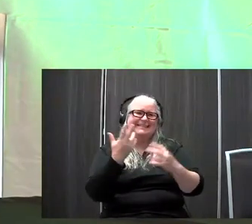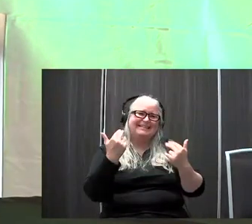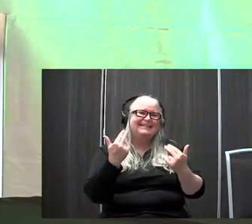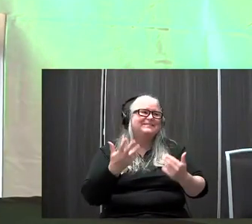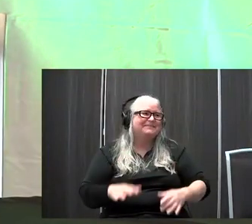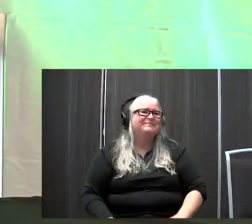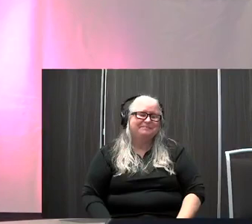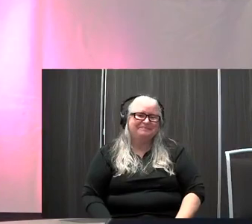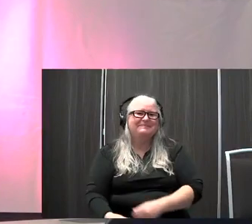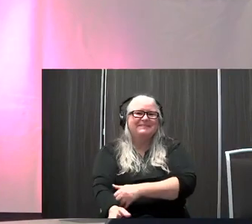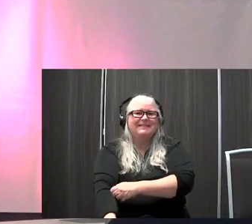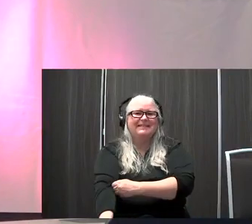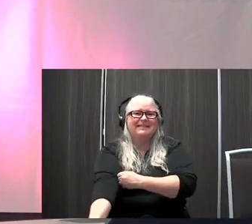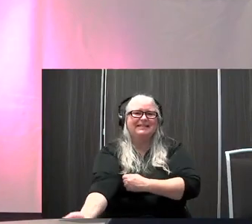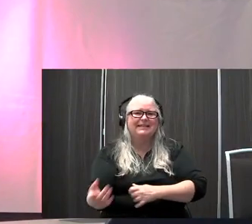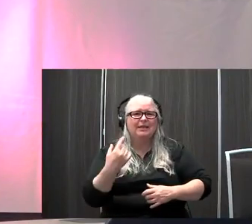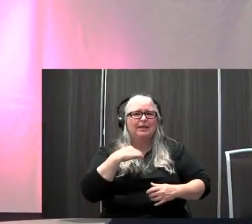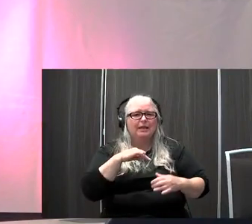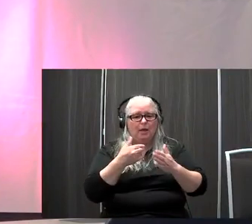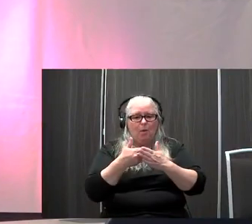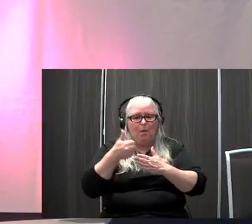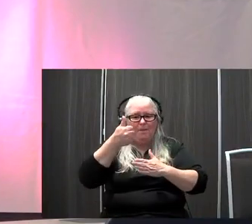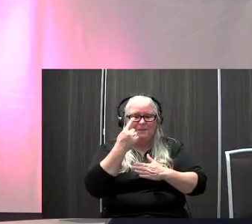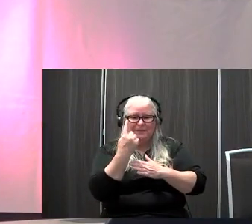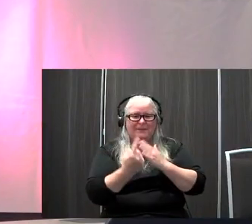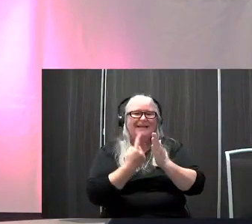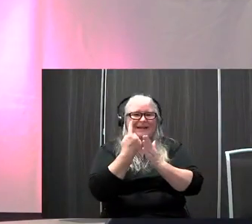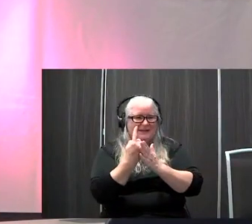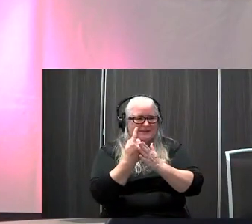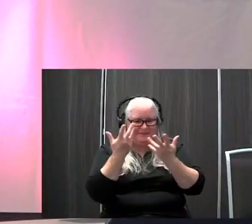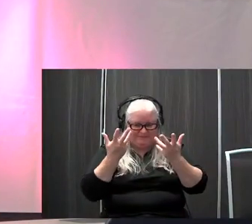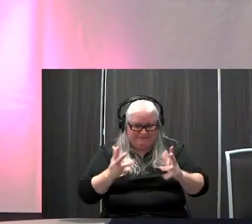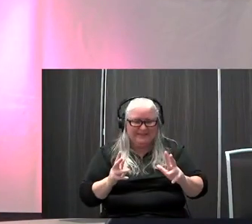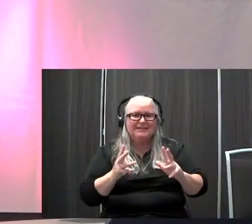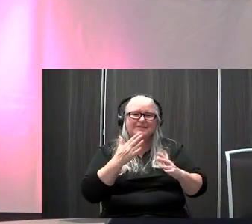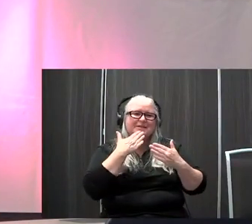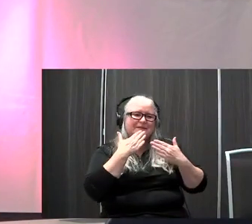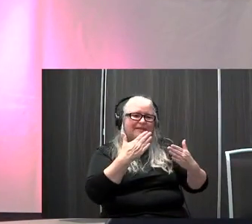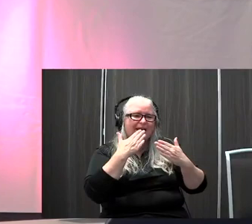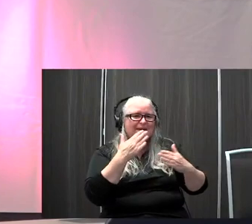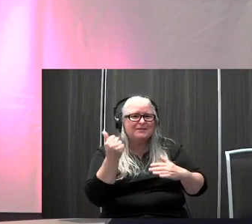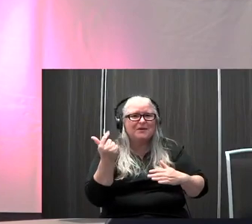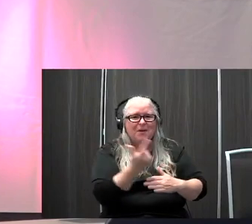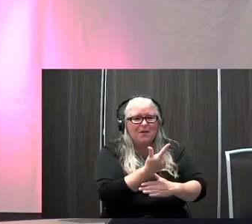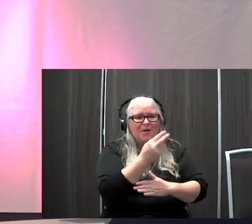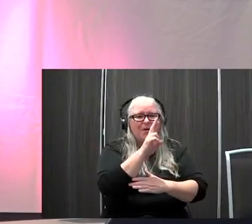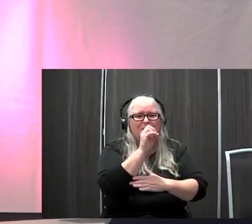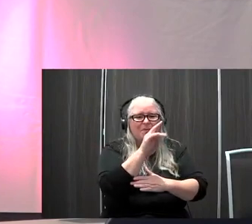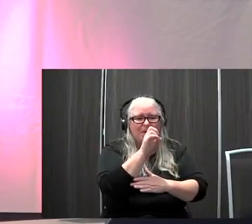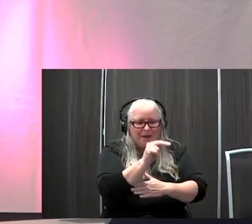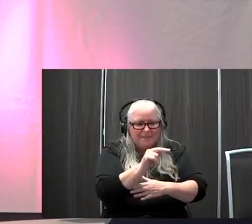Um, well, we're wrapping up close to an hour. So, uh, first, thanks to Robin, Gretchen, Violet. Um,